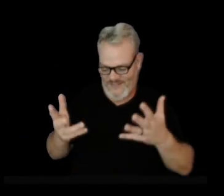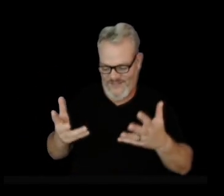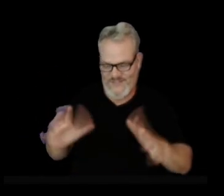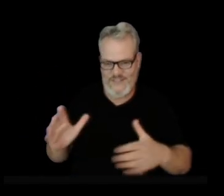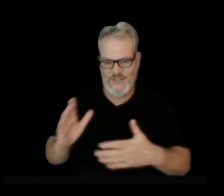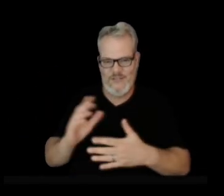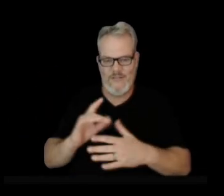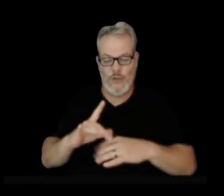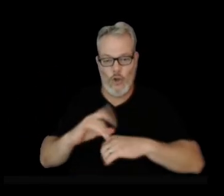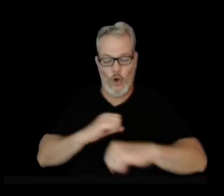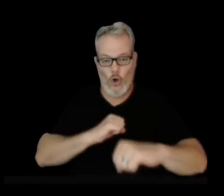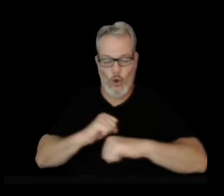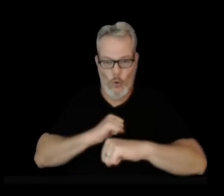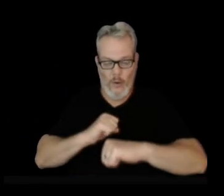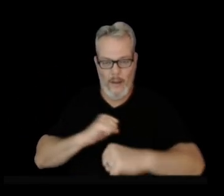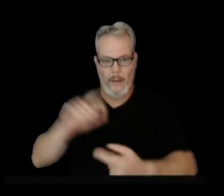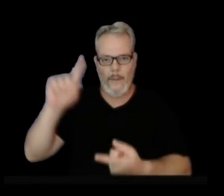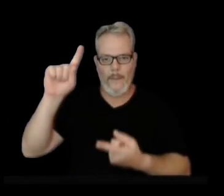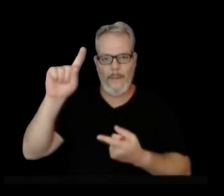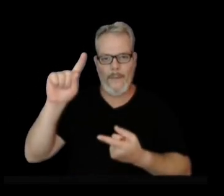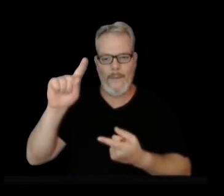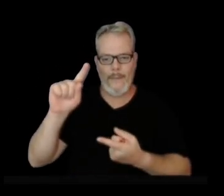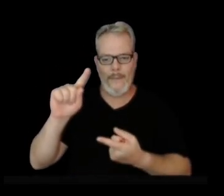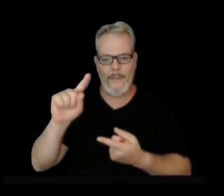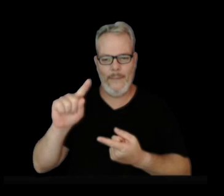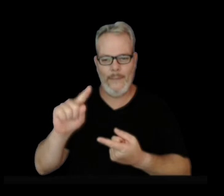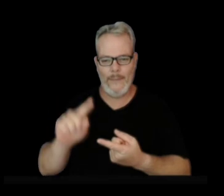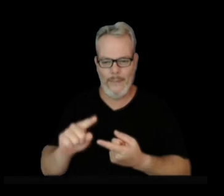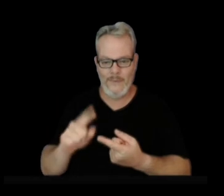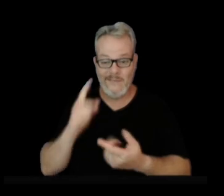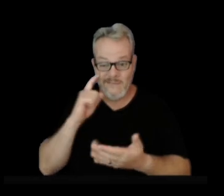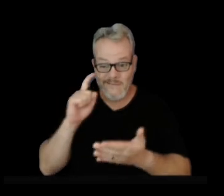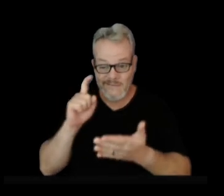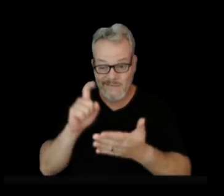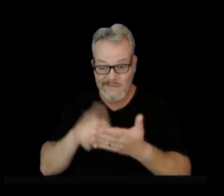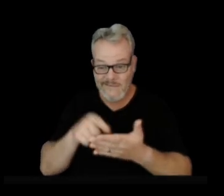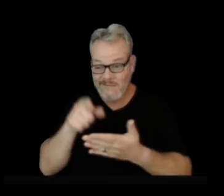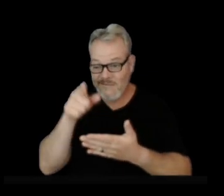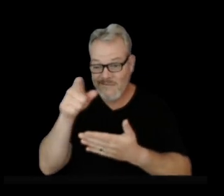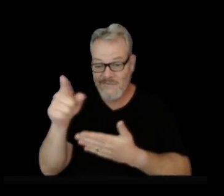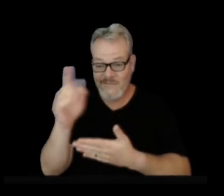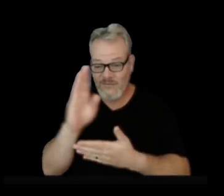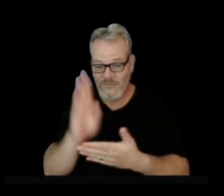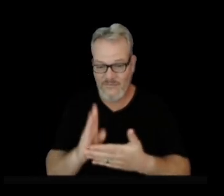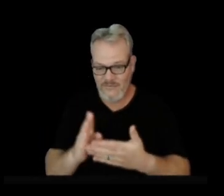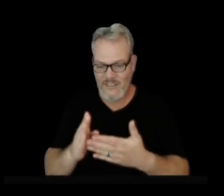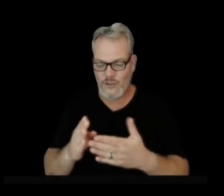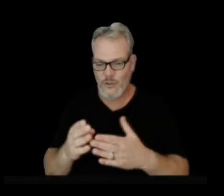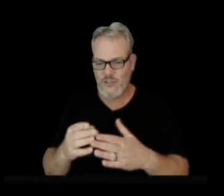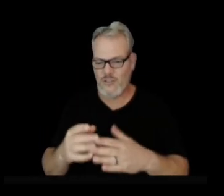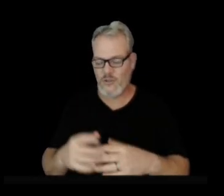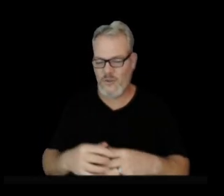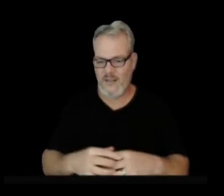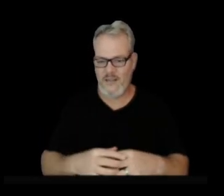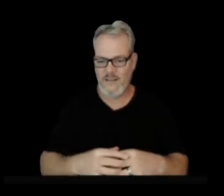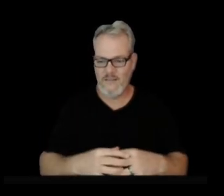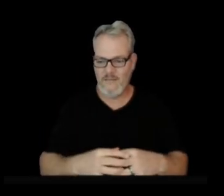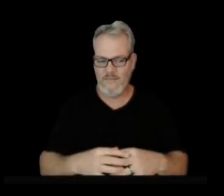week have continued at lower rates at the margins of that intrusion. So to remind you,